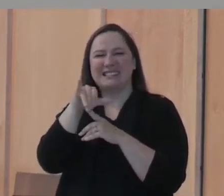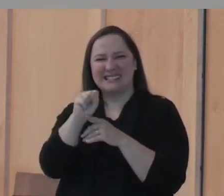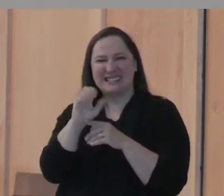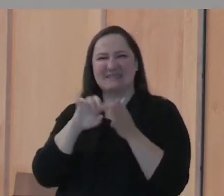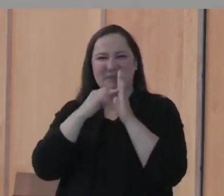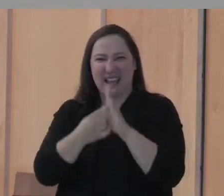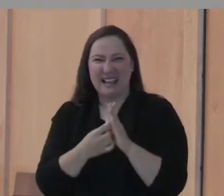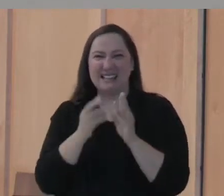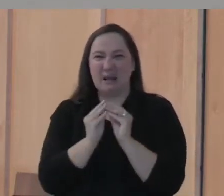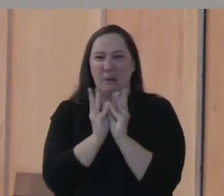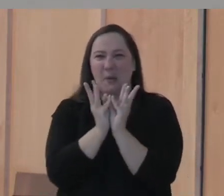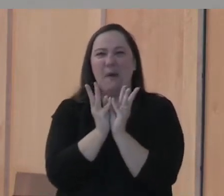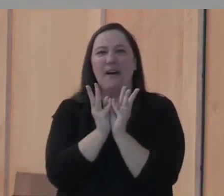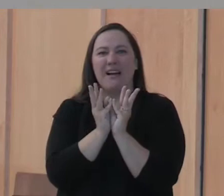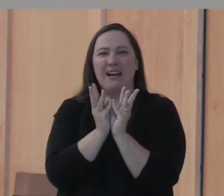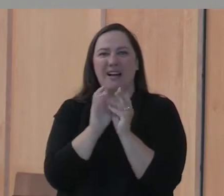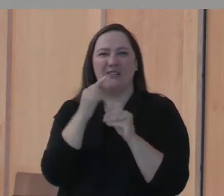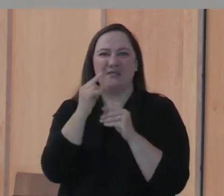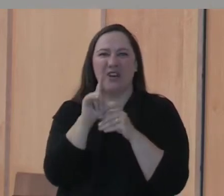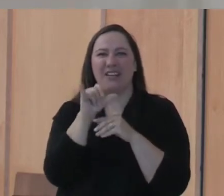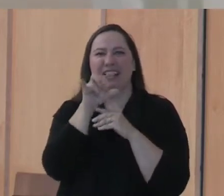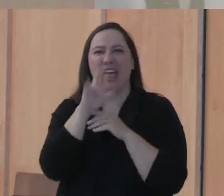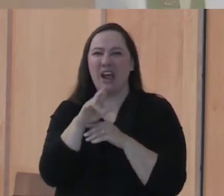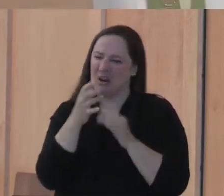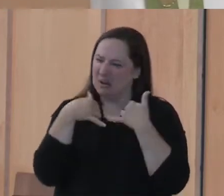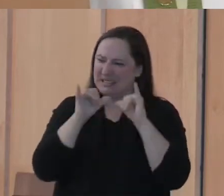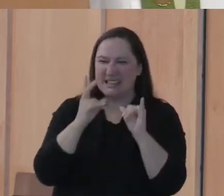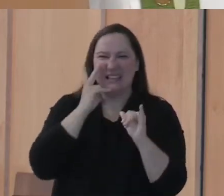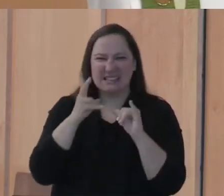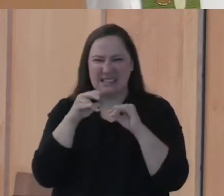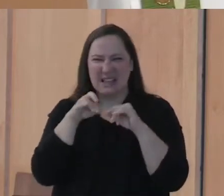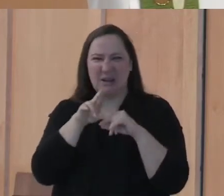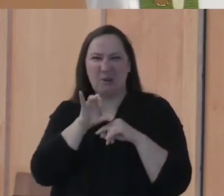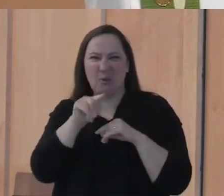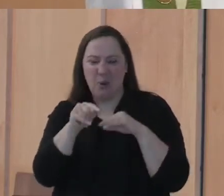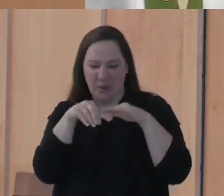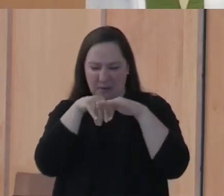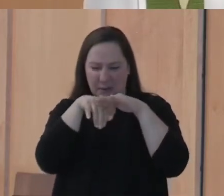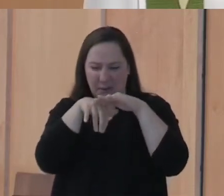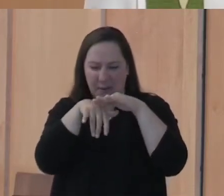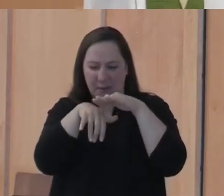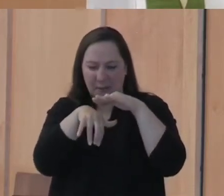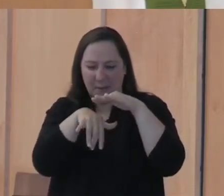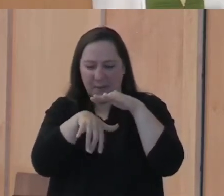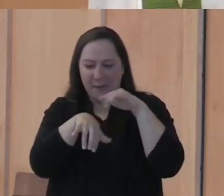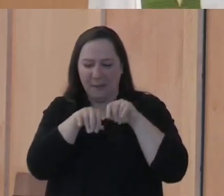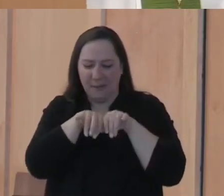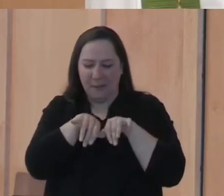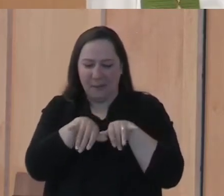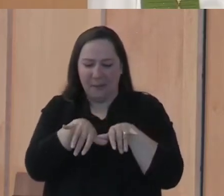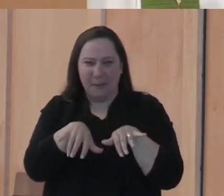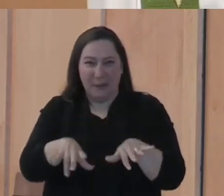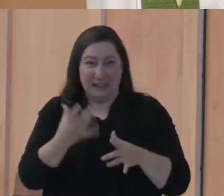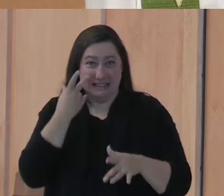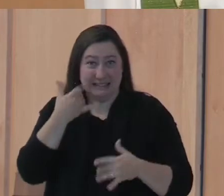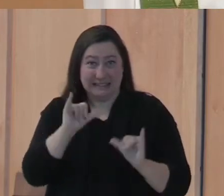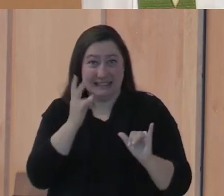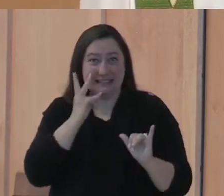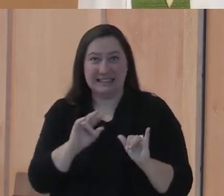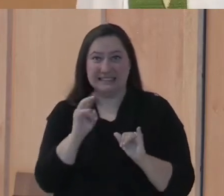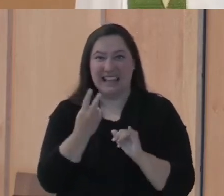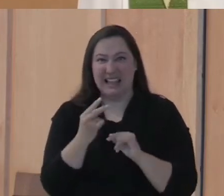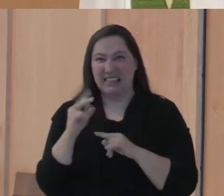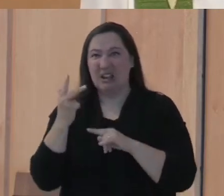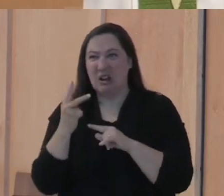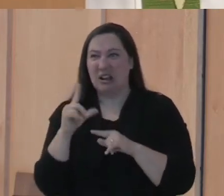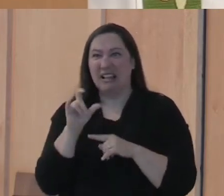leaves start making the first layer. And meanwhile, you can still see the roots getting bigger and bigger underground. And then there's a second layer, third layer, so that by the